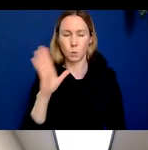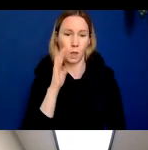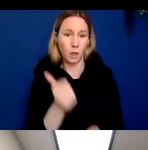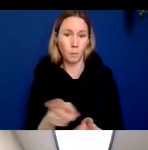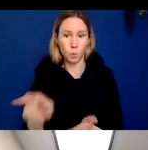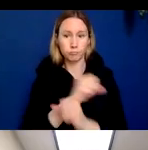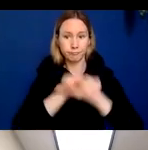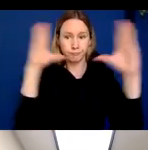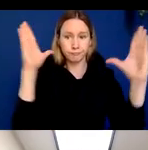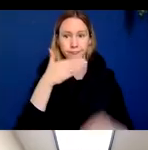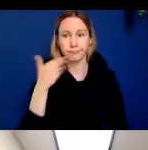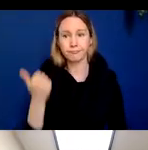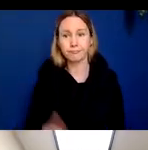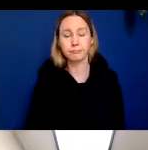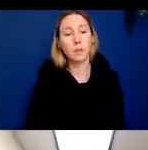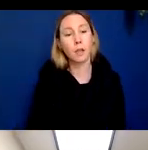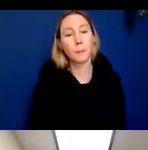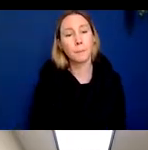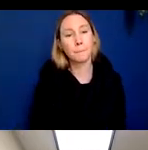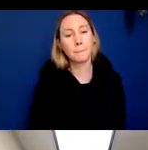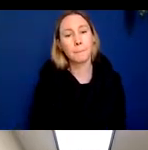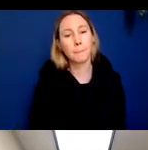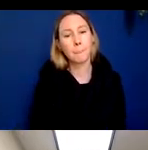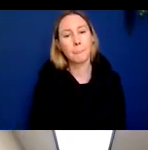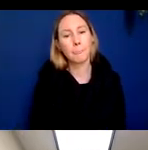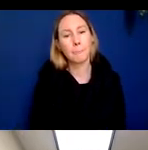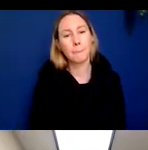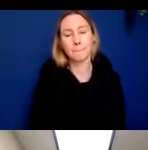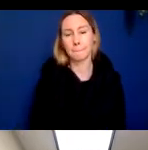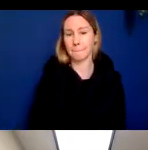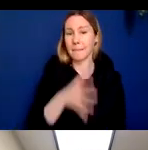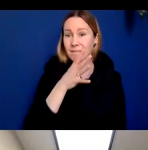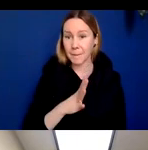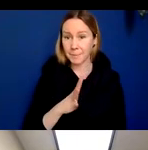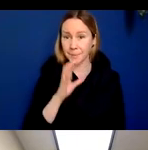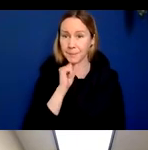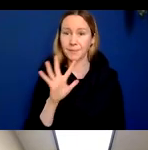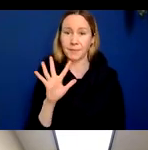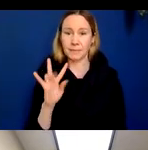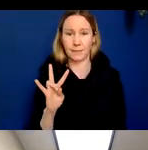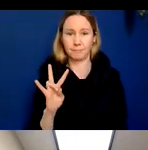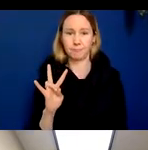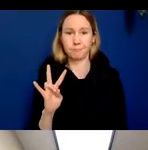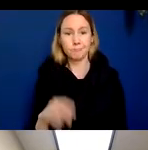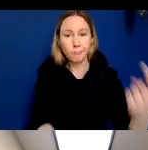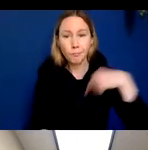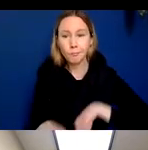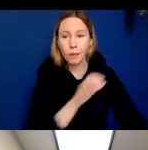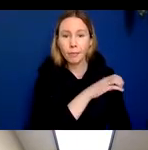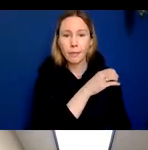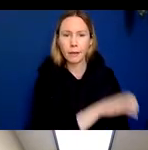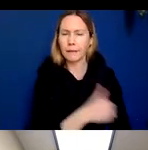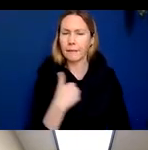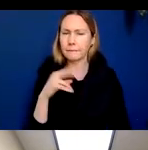things. Let's say that I'm seeing a 57-year-old female who comes to my clinic with a very